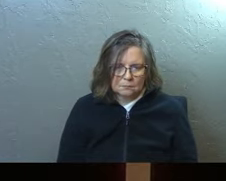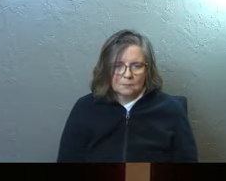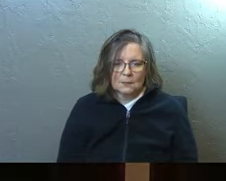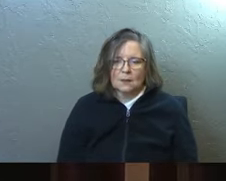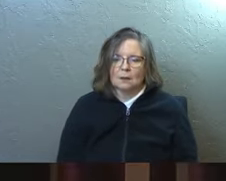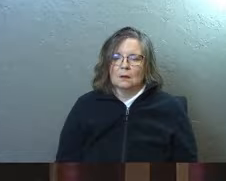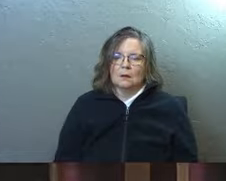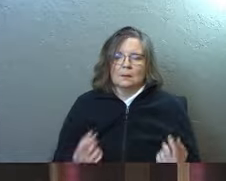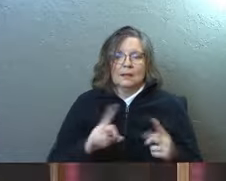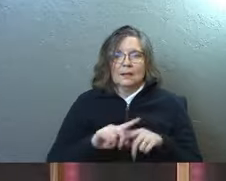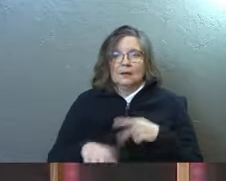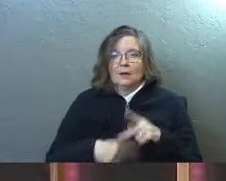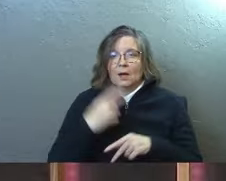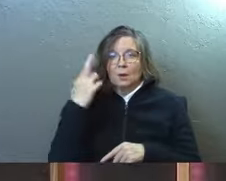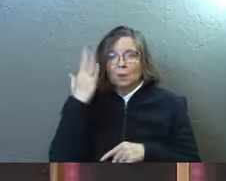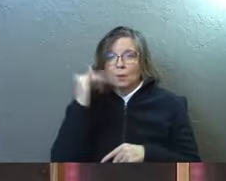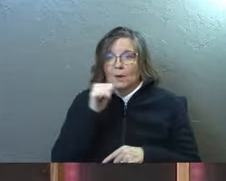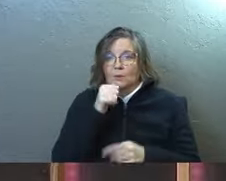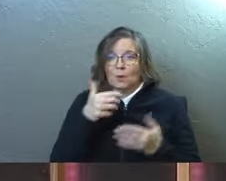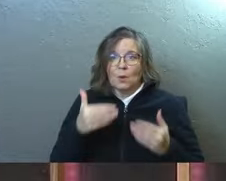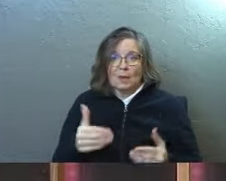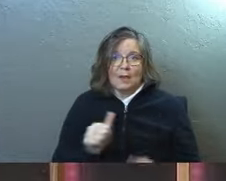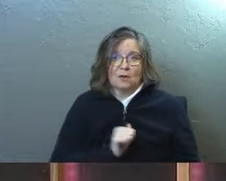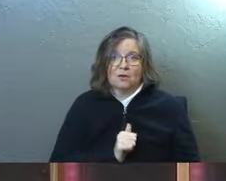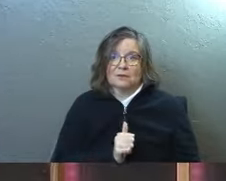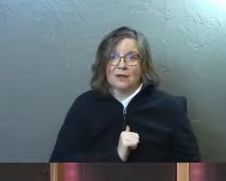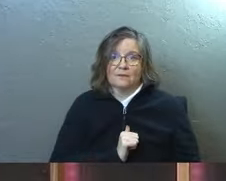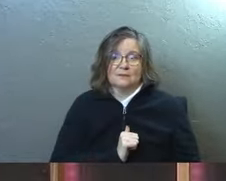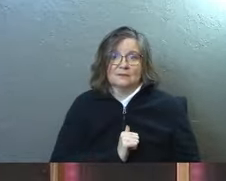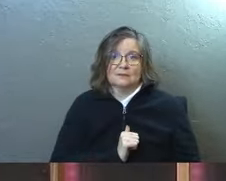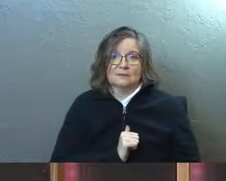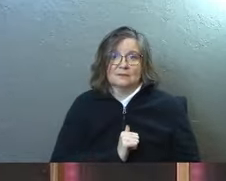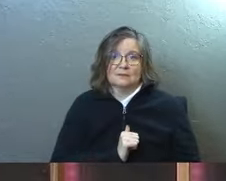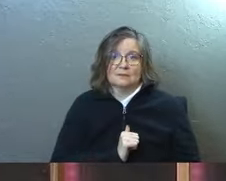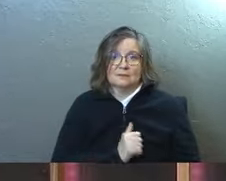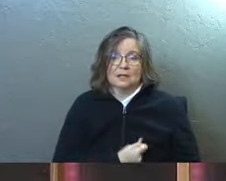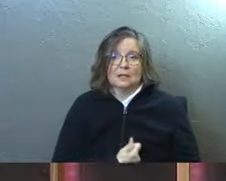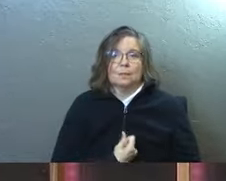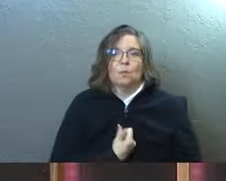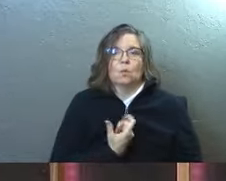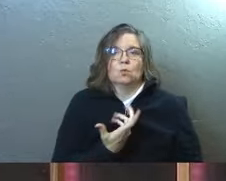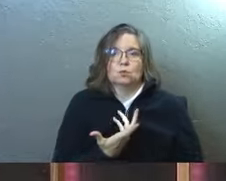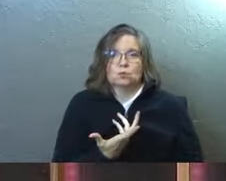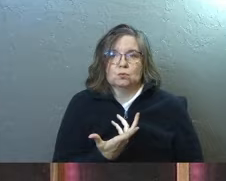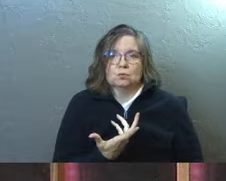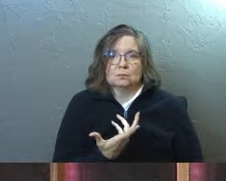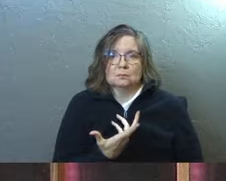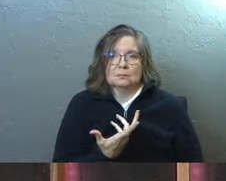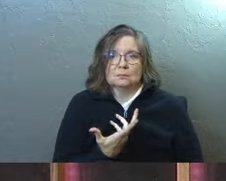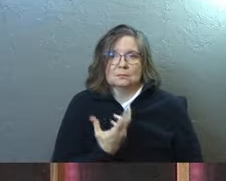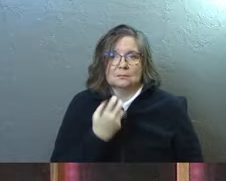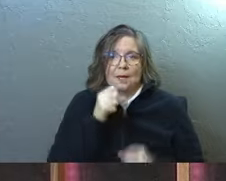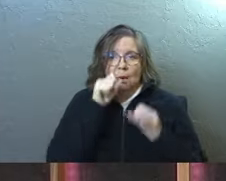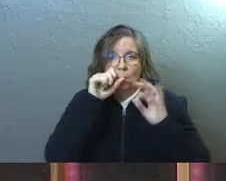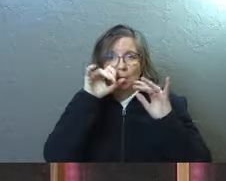There's all kinds of reasons why we don't let ourselves emote and weep.